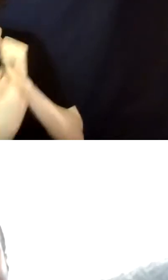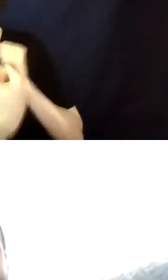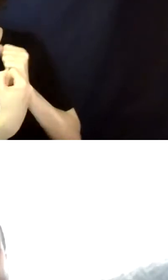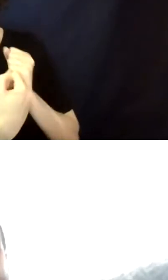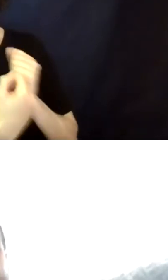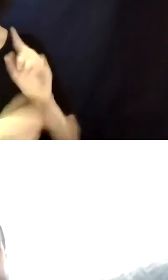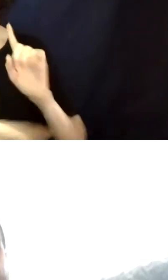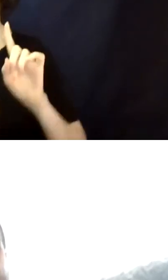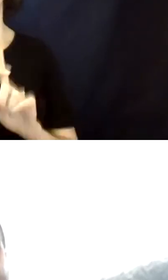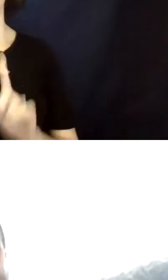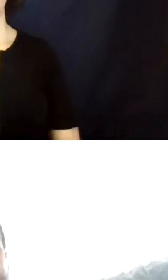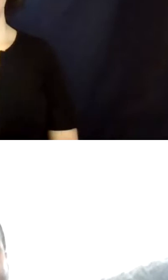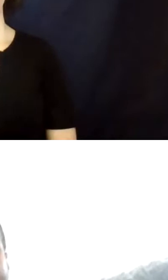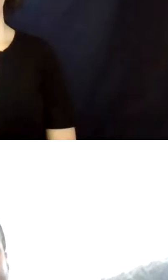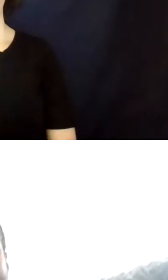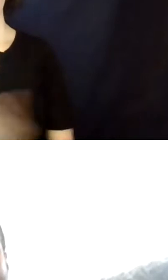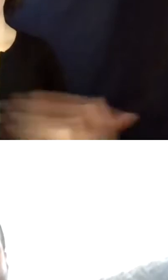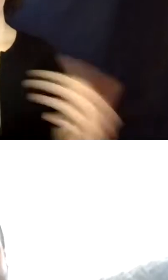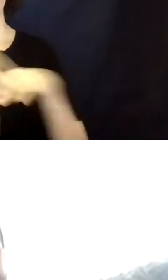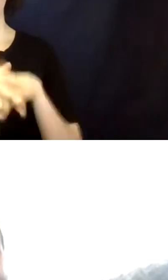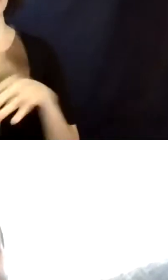previously in, in the presentation.